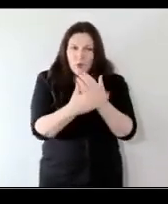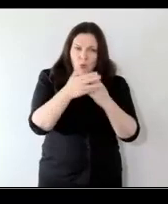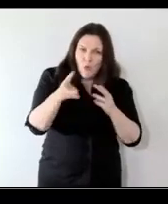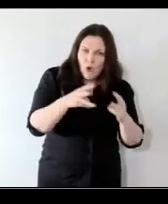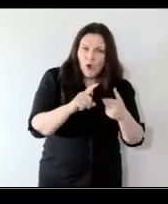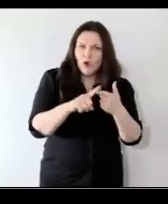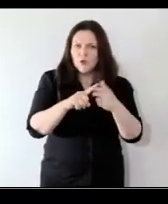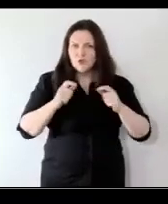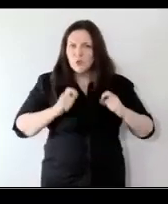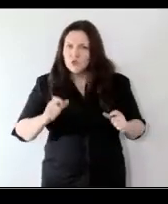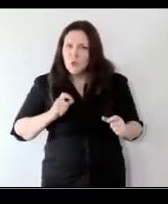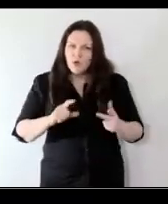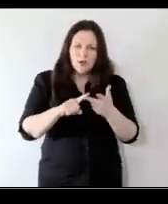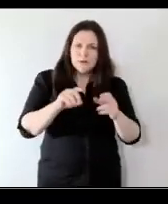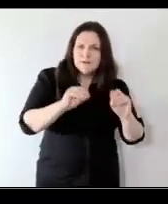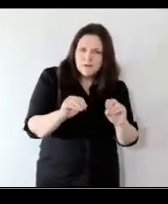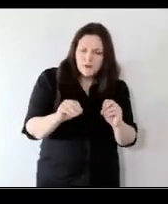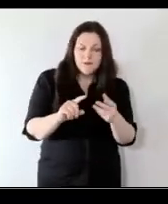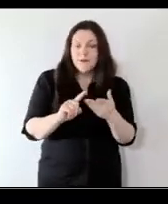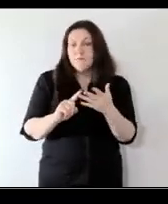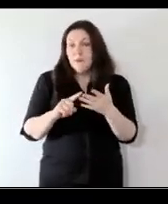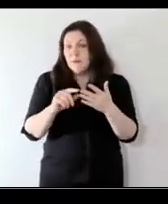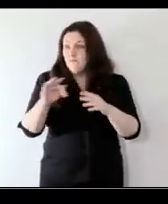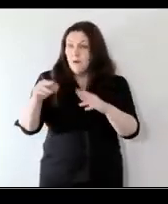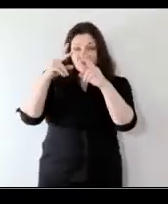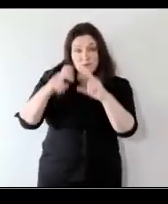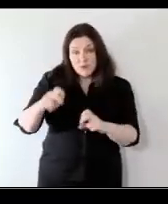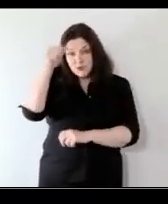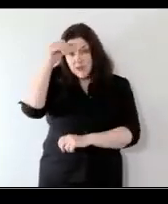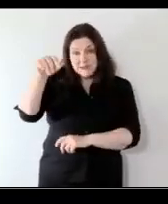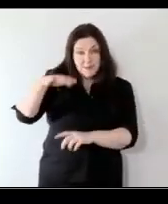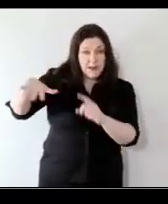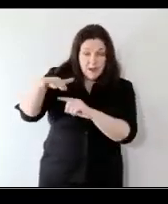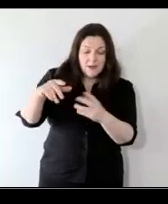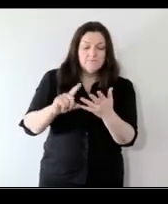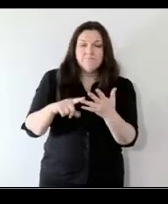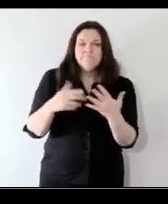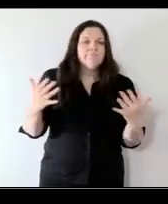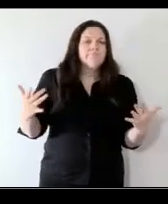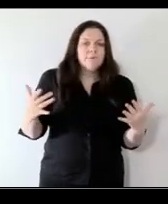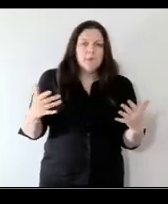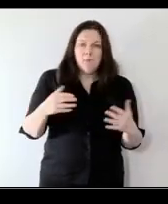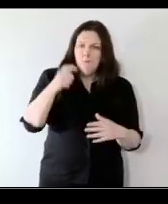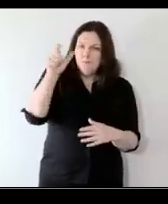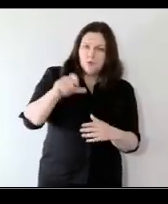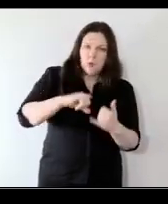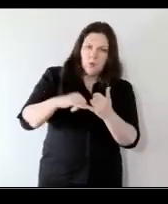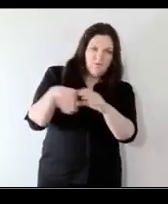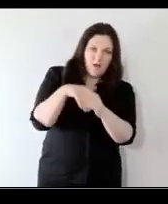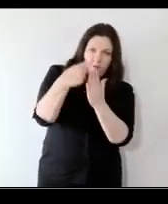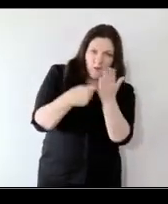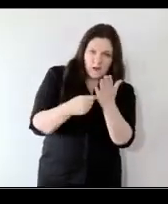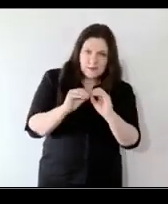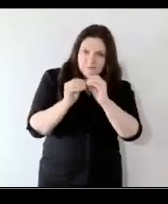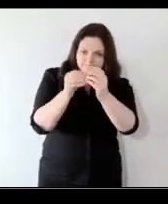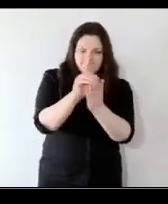worker, a social worker, a teacher. You might be from research, academia. You might be somebody who's a policymaker, so you're working